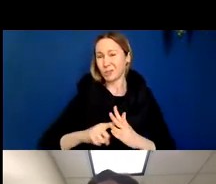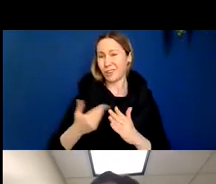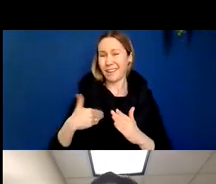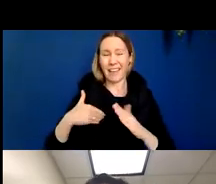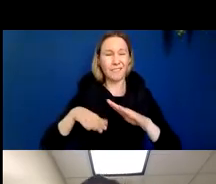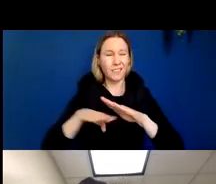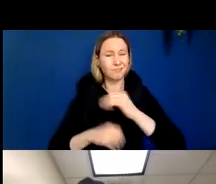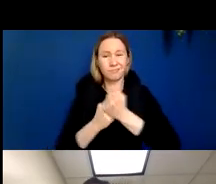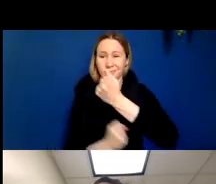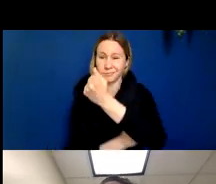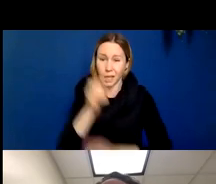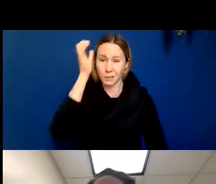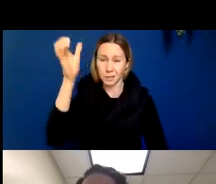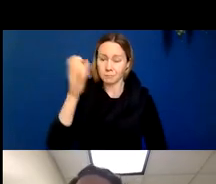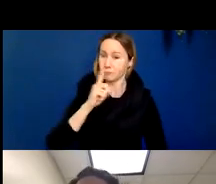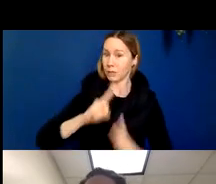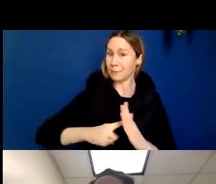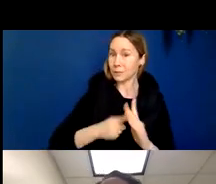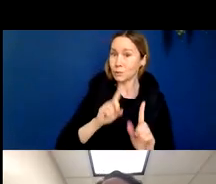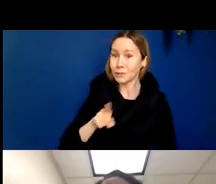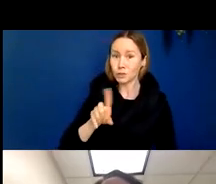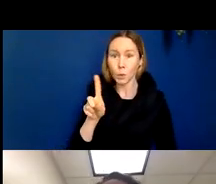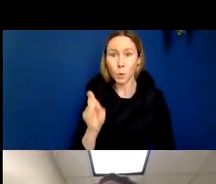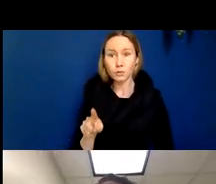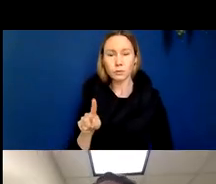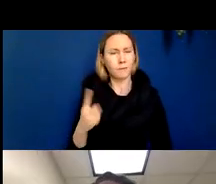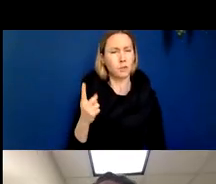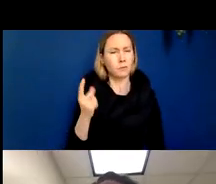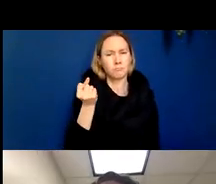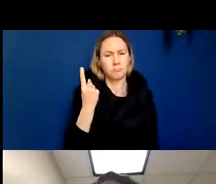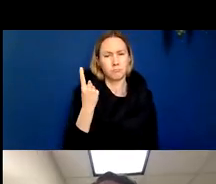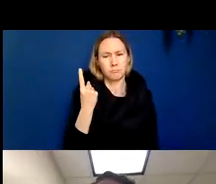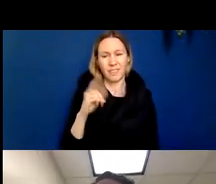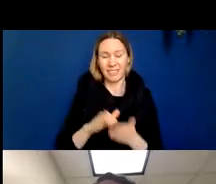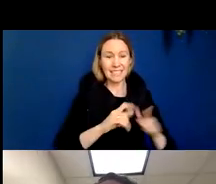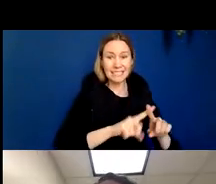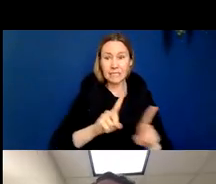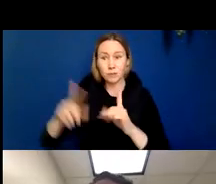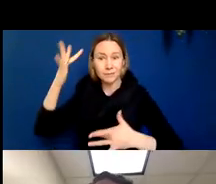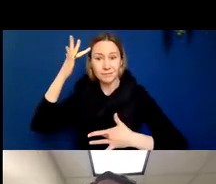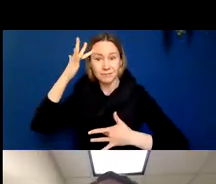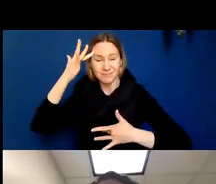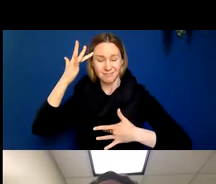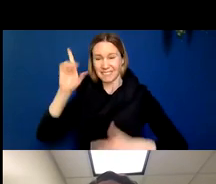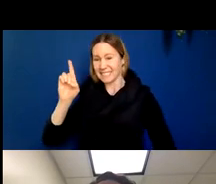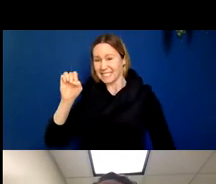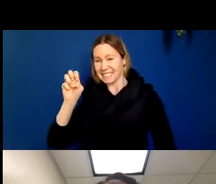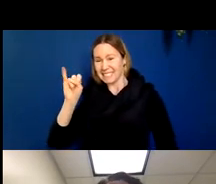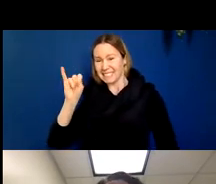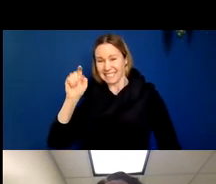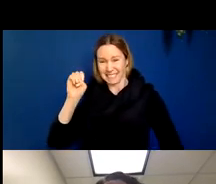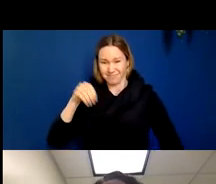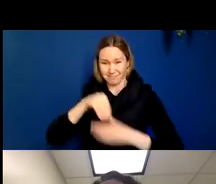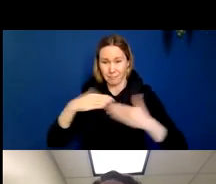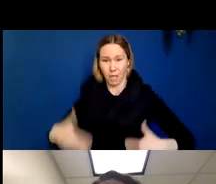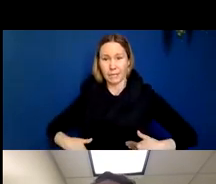begin to answer these questions, we must have an understanding of the fact that different diseases of the body, different diseases that affect different parts